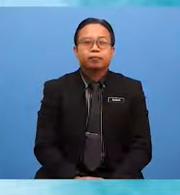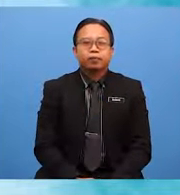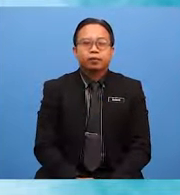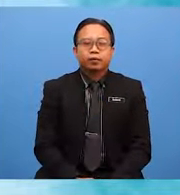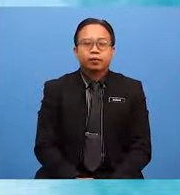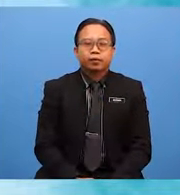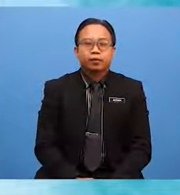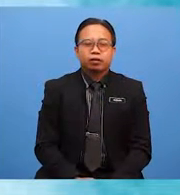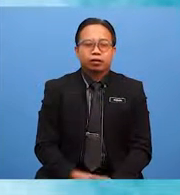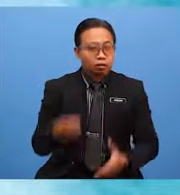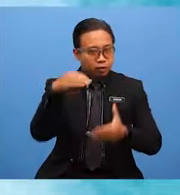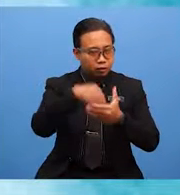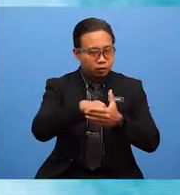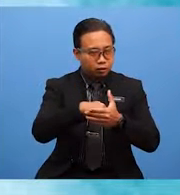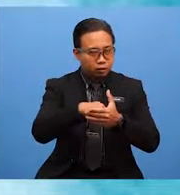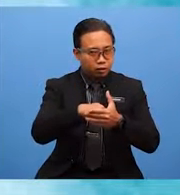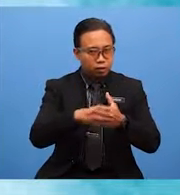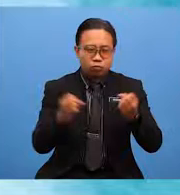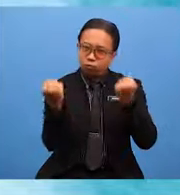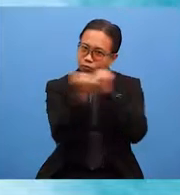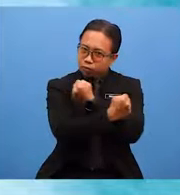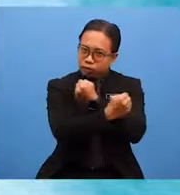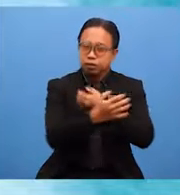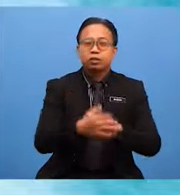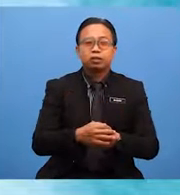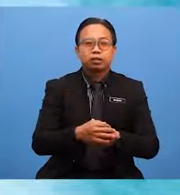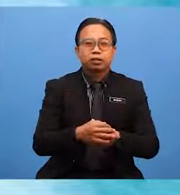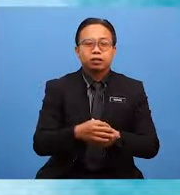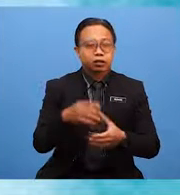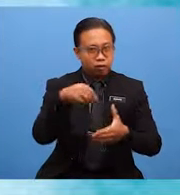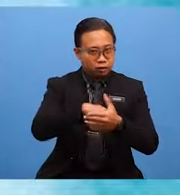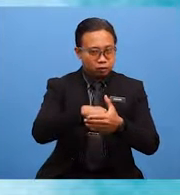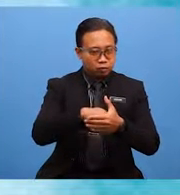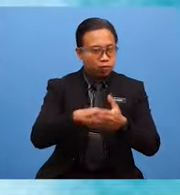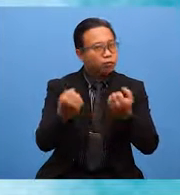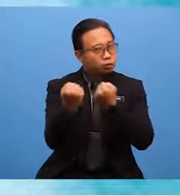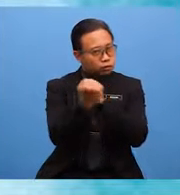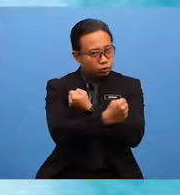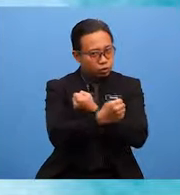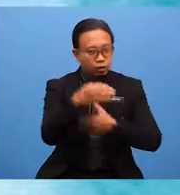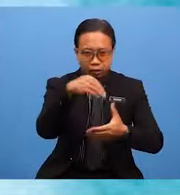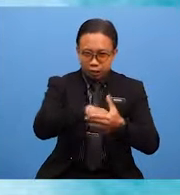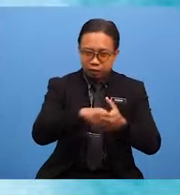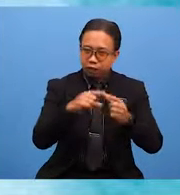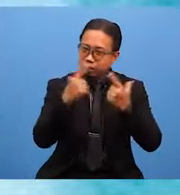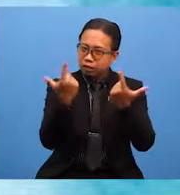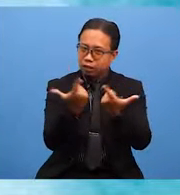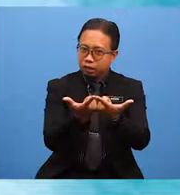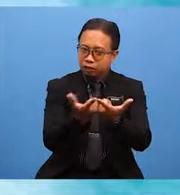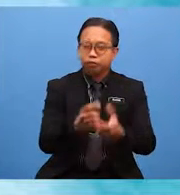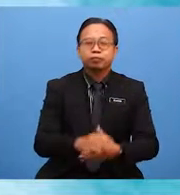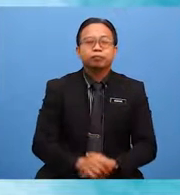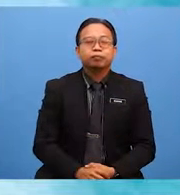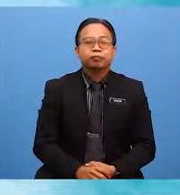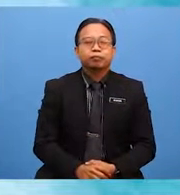There were internal competitions as well as inter-school competitions, inter-class spelling bee